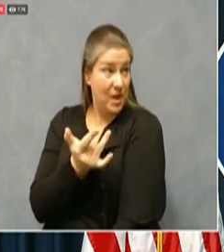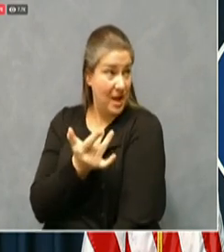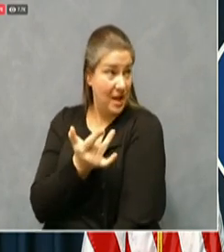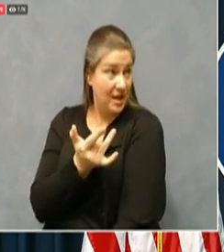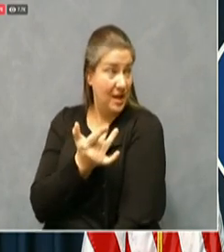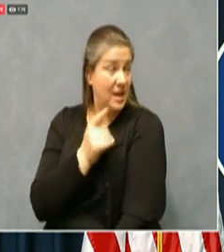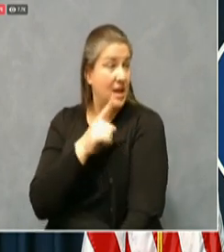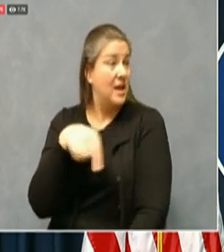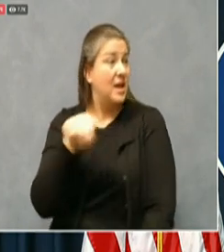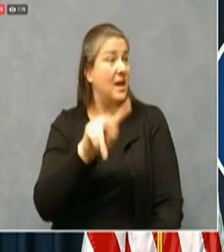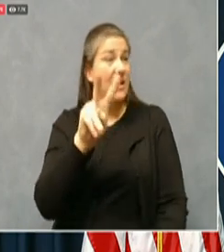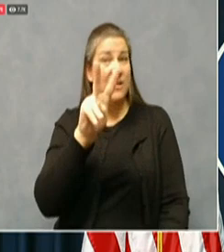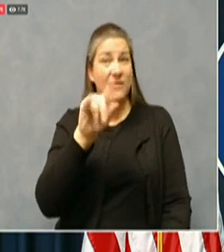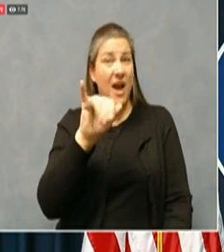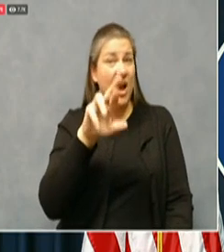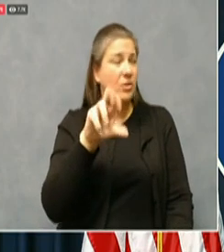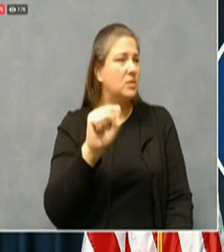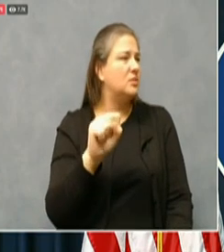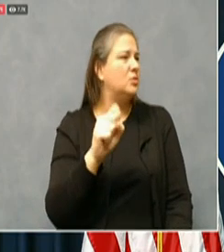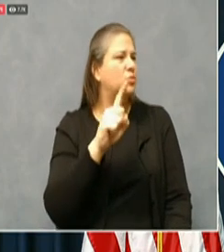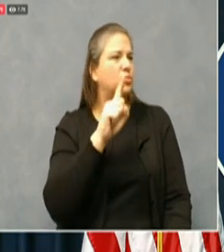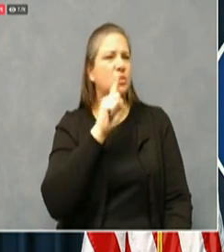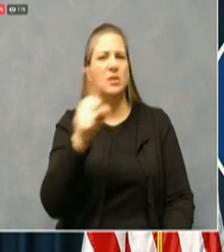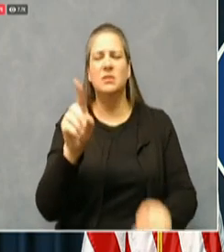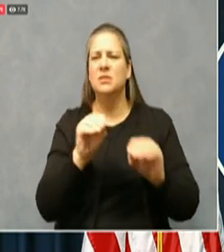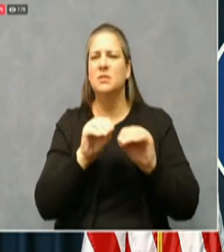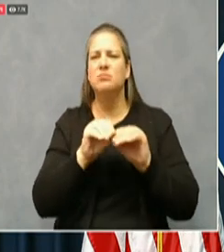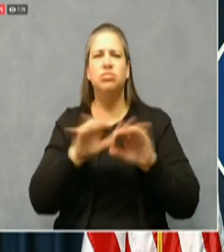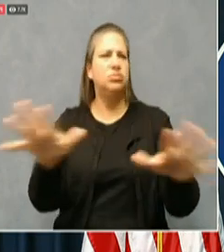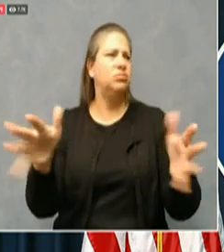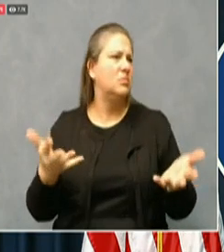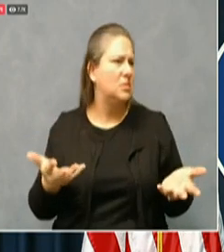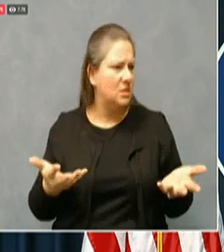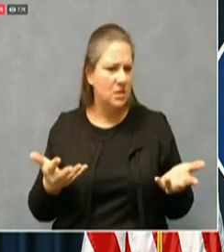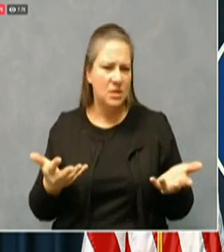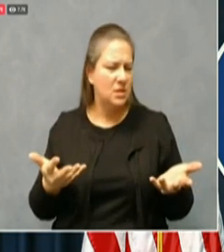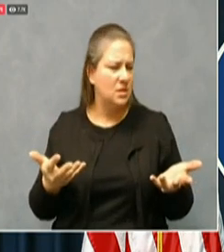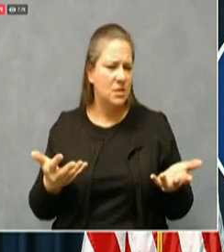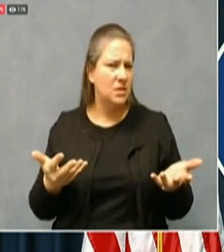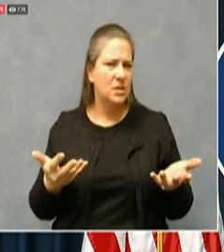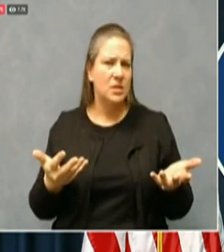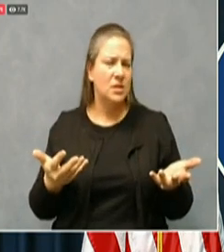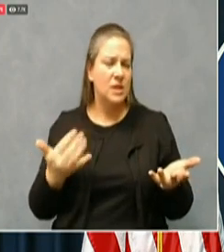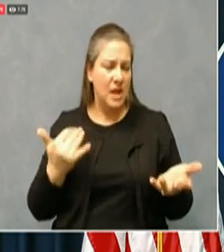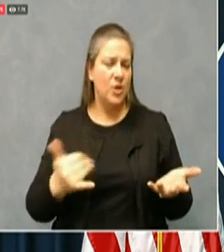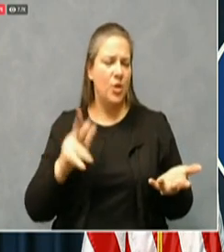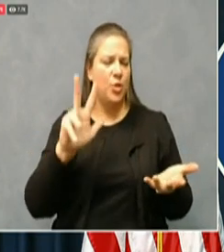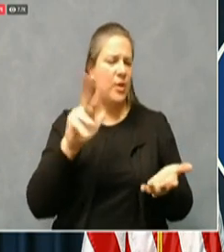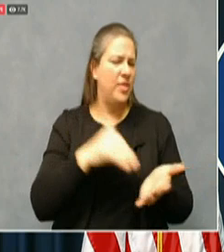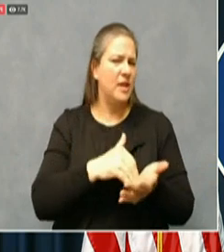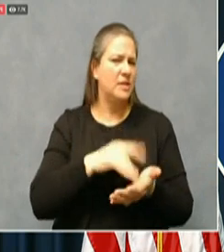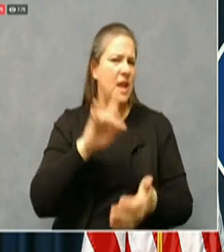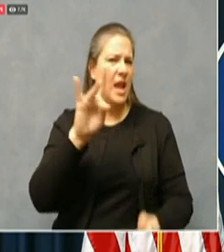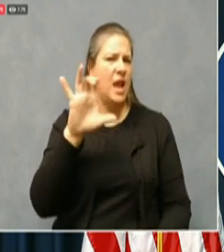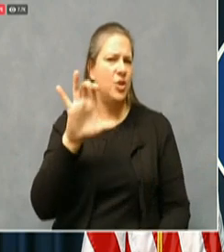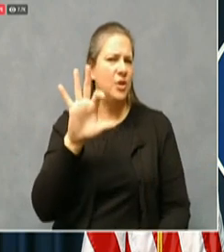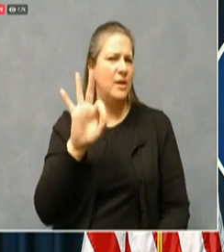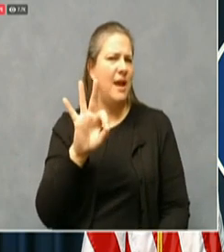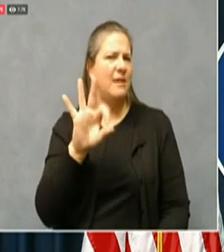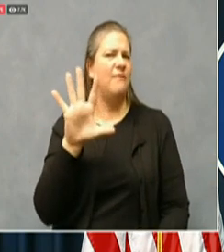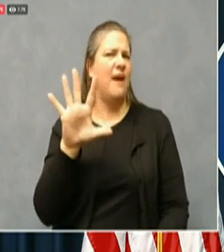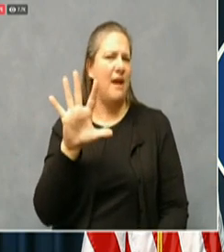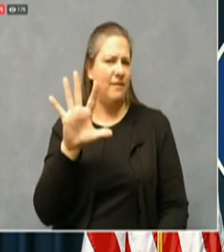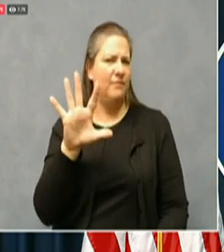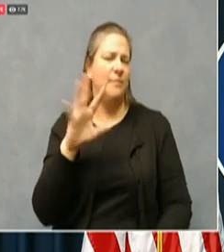and it's deadly. So today we're reporting 3800 and 95 new cases of the